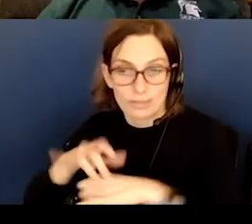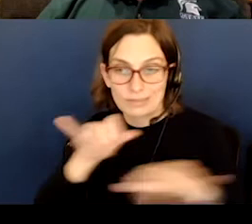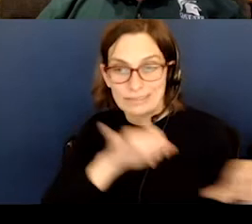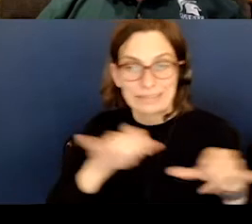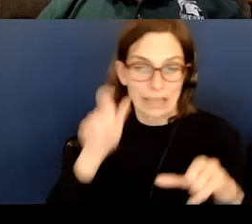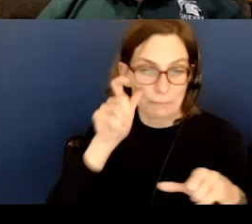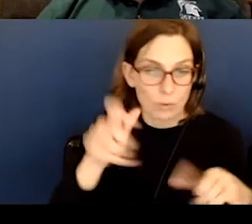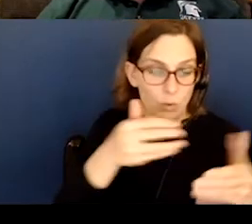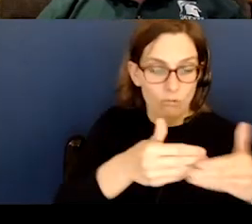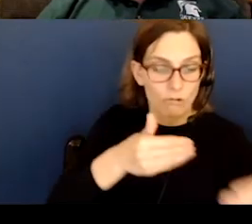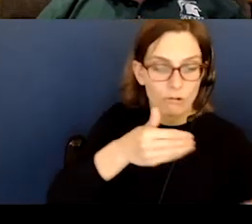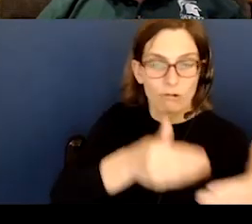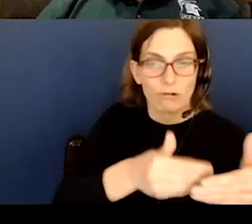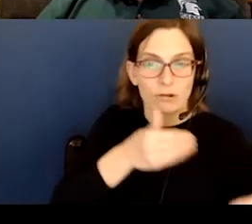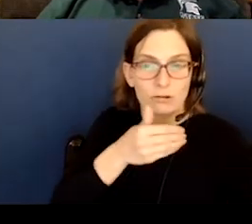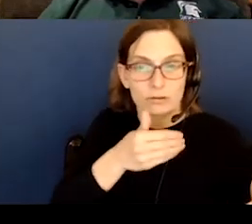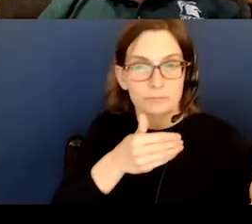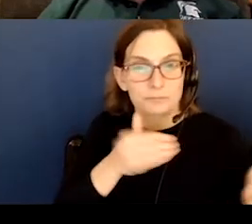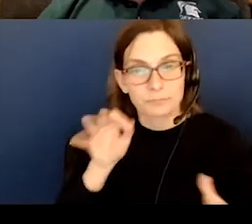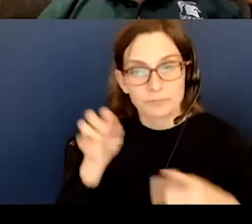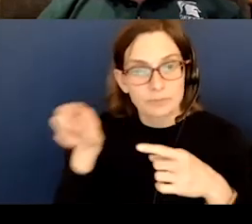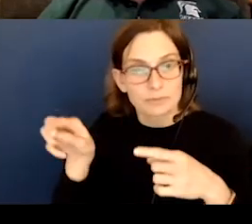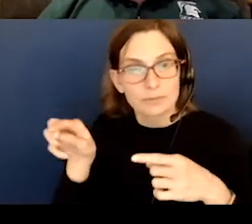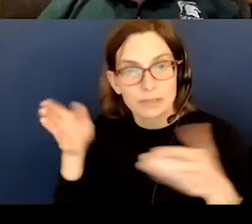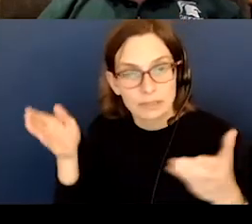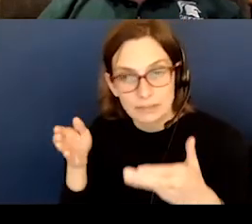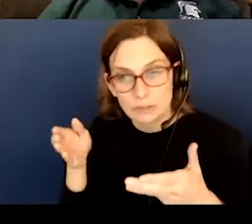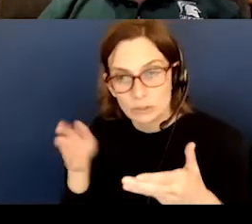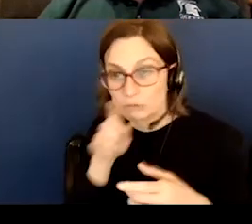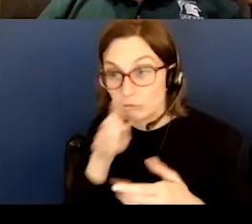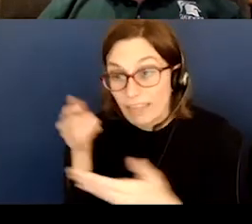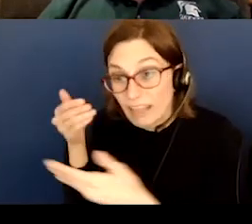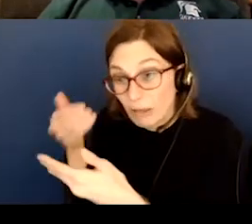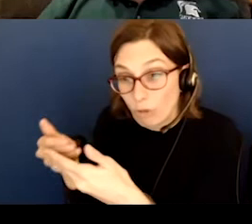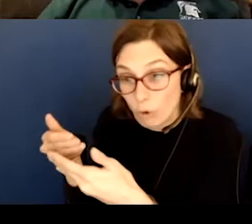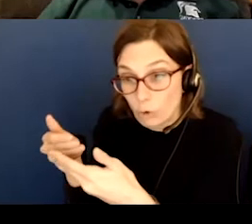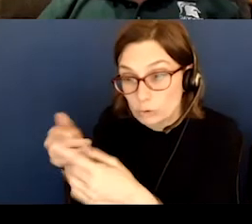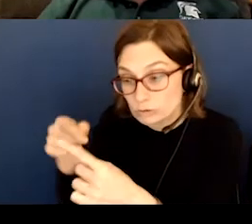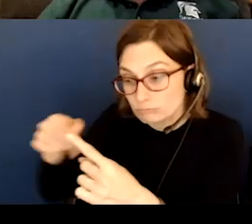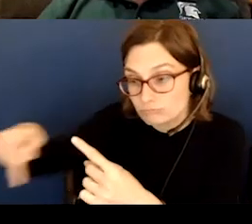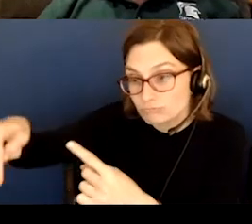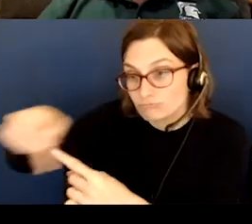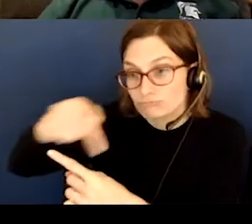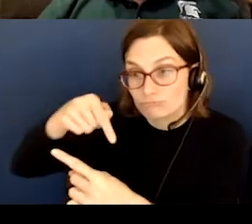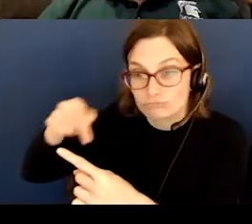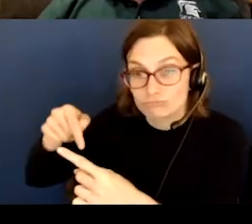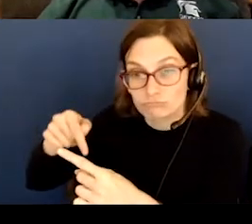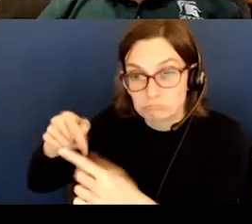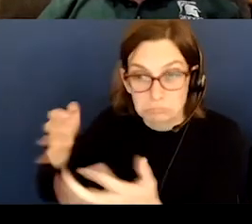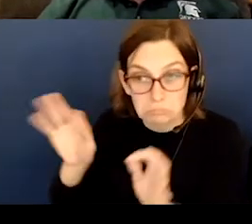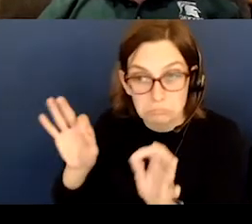thing. So if we're coming here, when we're really close, if we go from the close point to the close point,